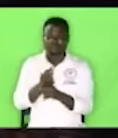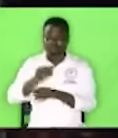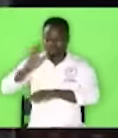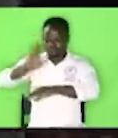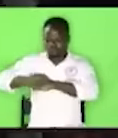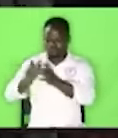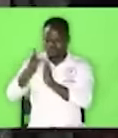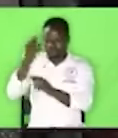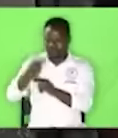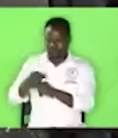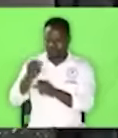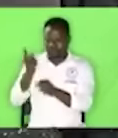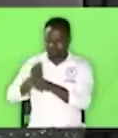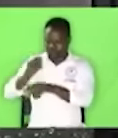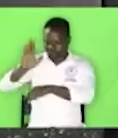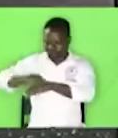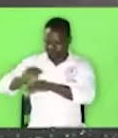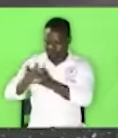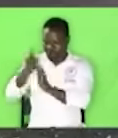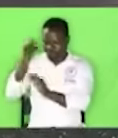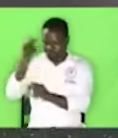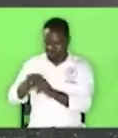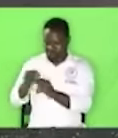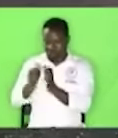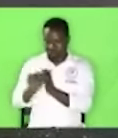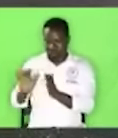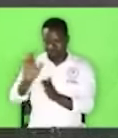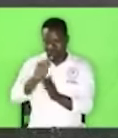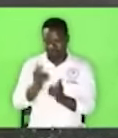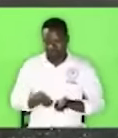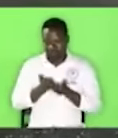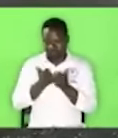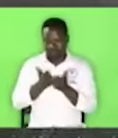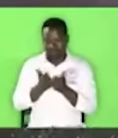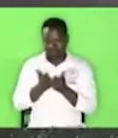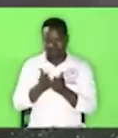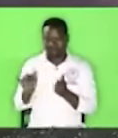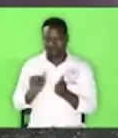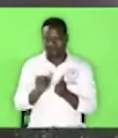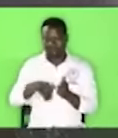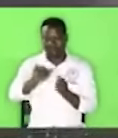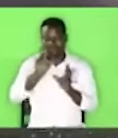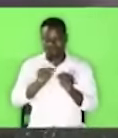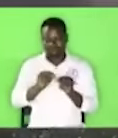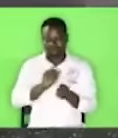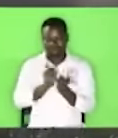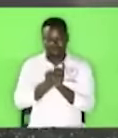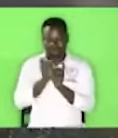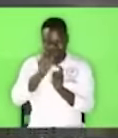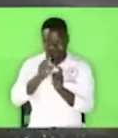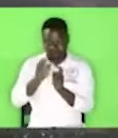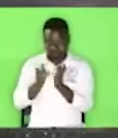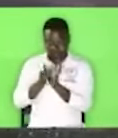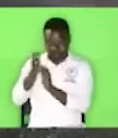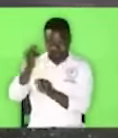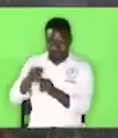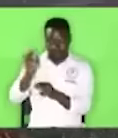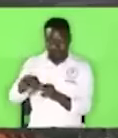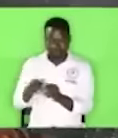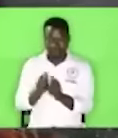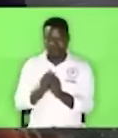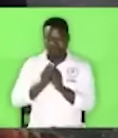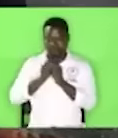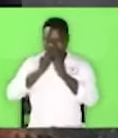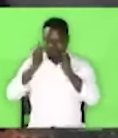plug in into the name and your life will never be the same again this is the name jesus the greatest in